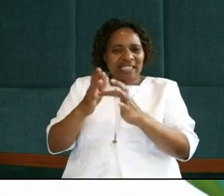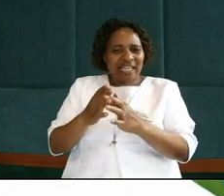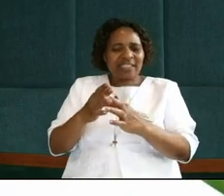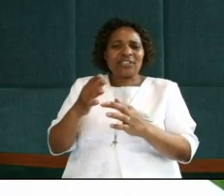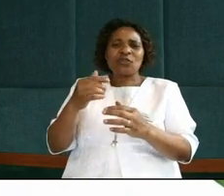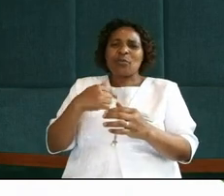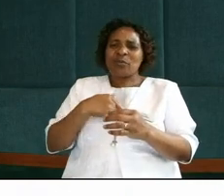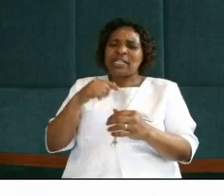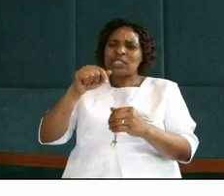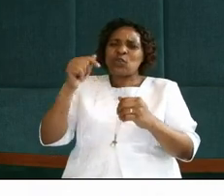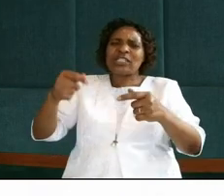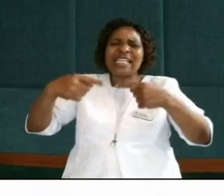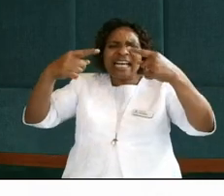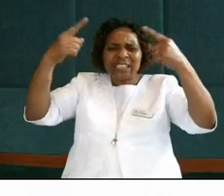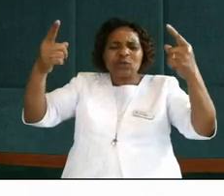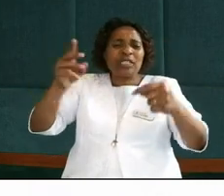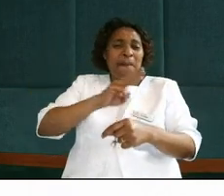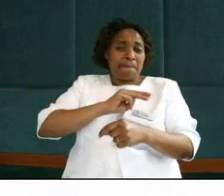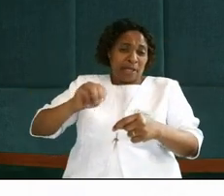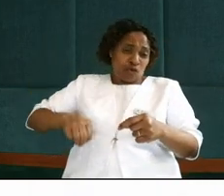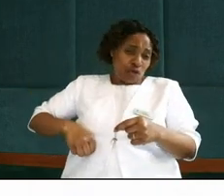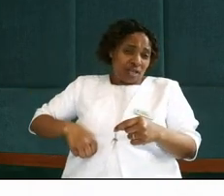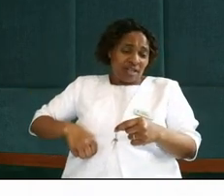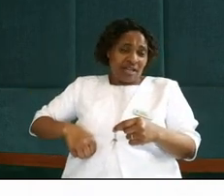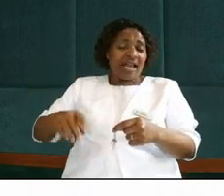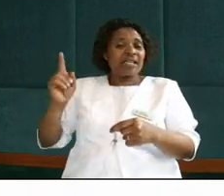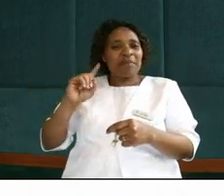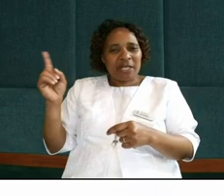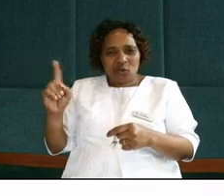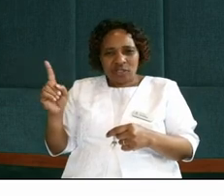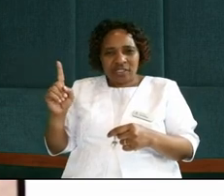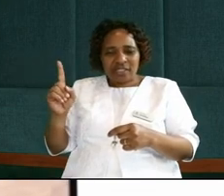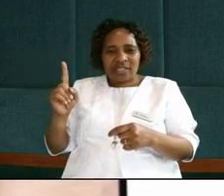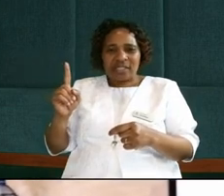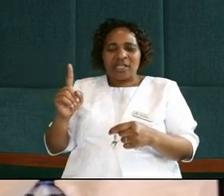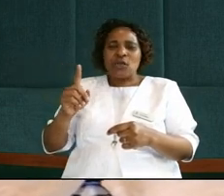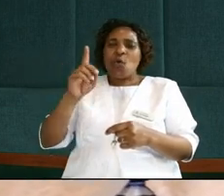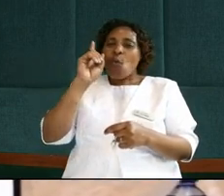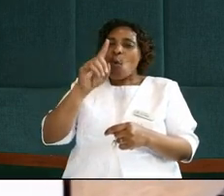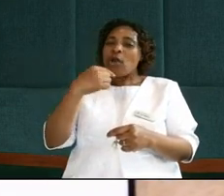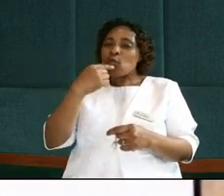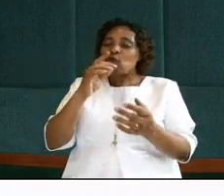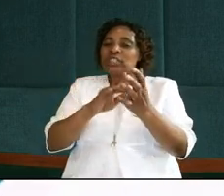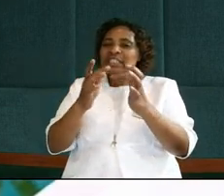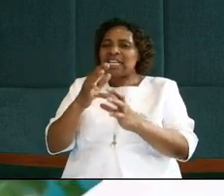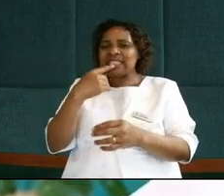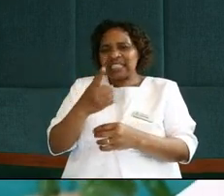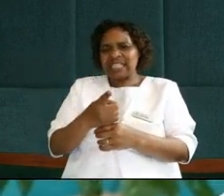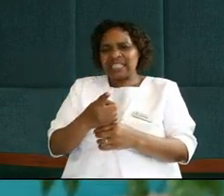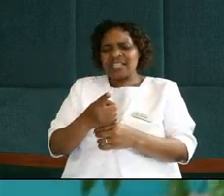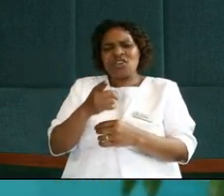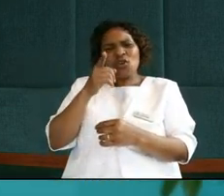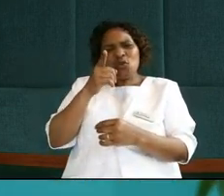me, this was very successful ministry, but you see what, of the one who is, Jesus says, you are